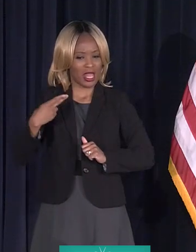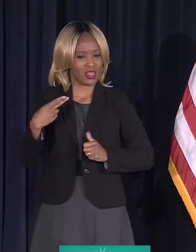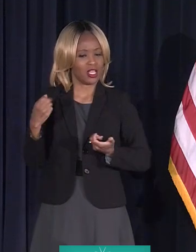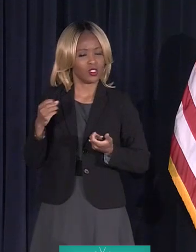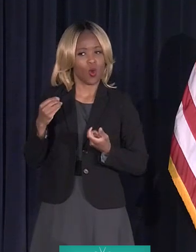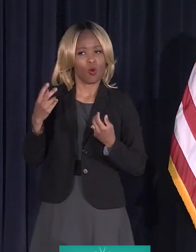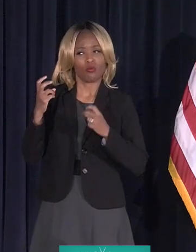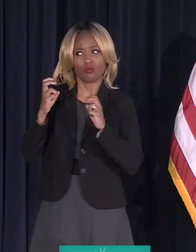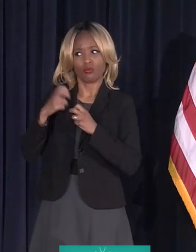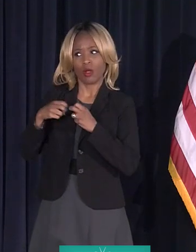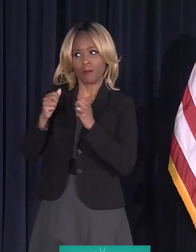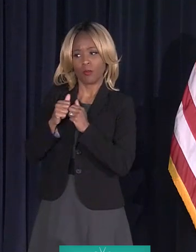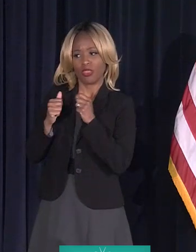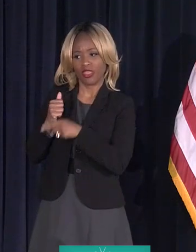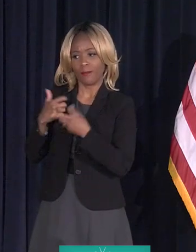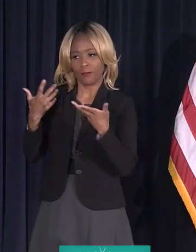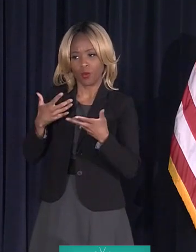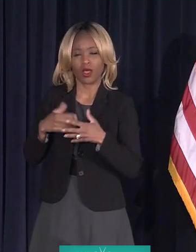issue with the neighbor?